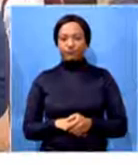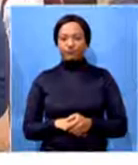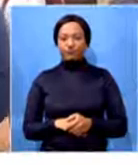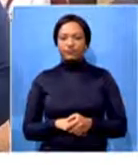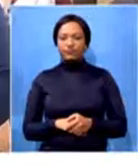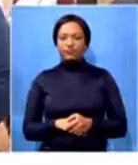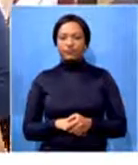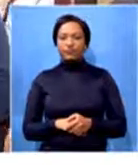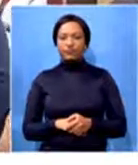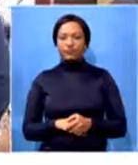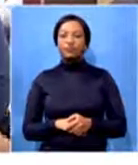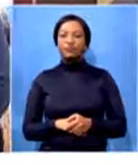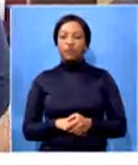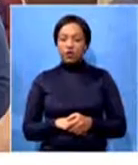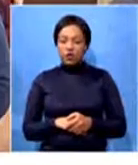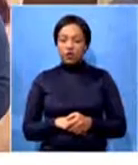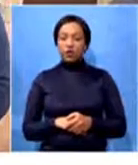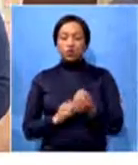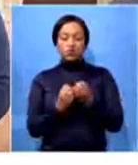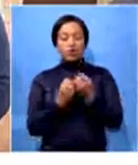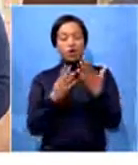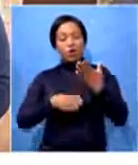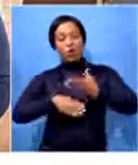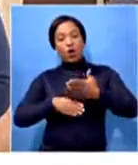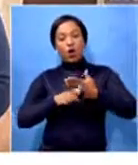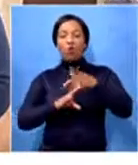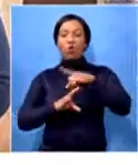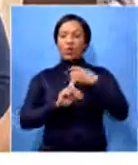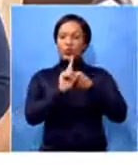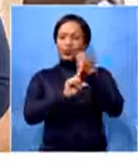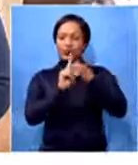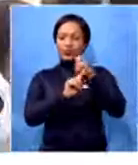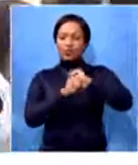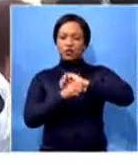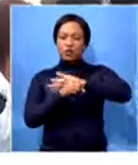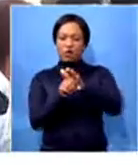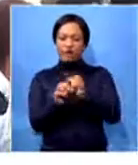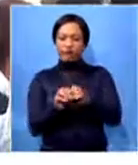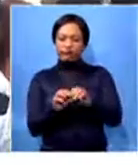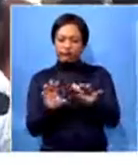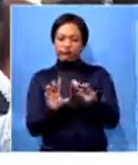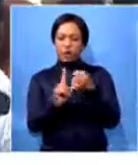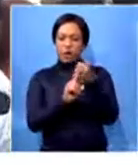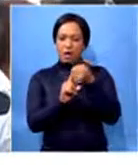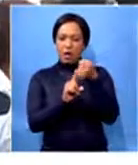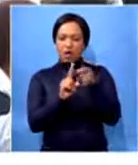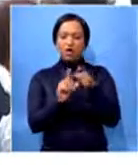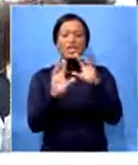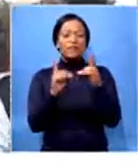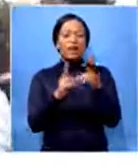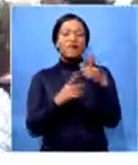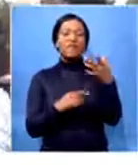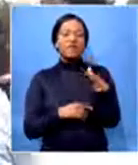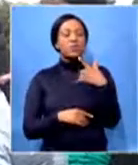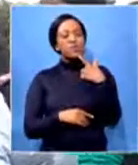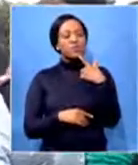With the country facing a mammoth task to combat the spread of COVID-19, the Department of Health had to augment its